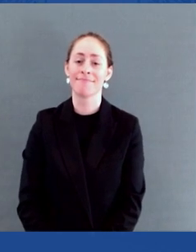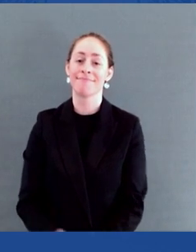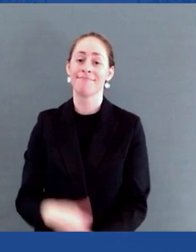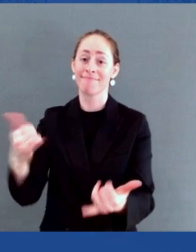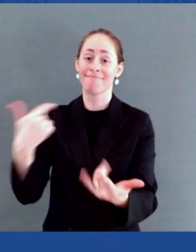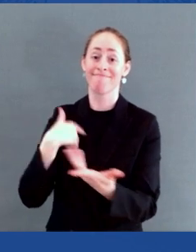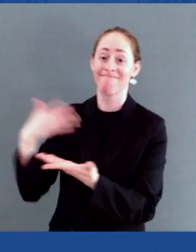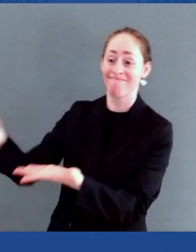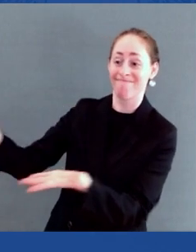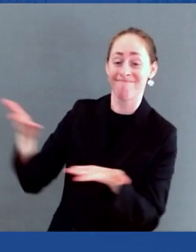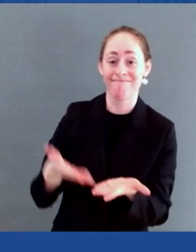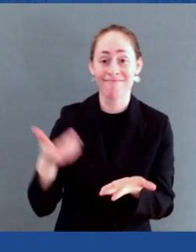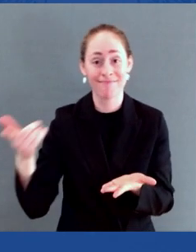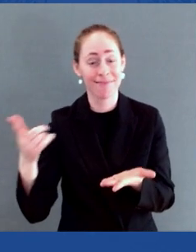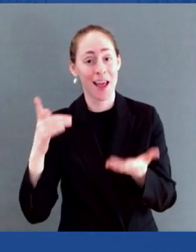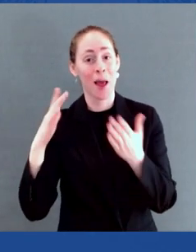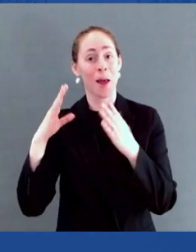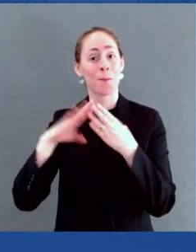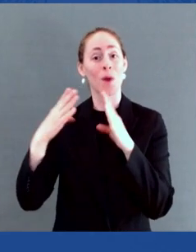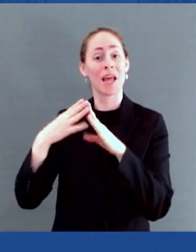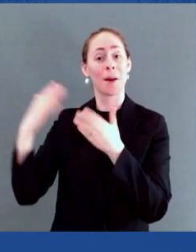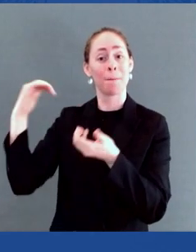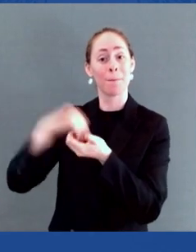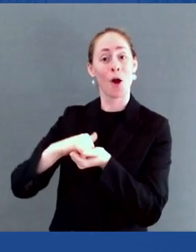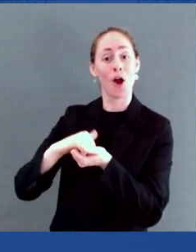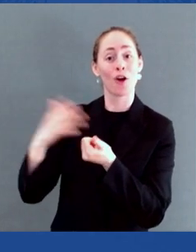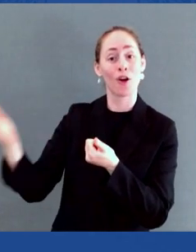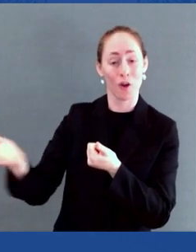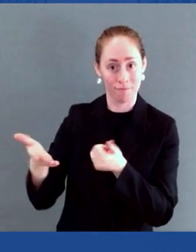a fellow Californian, and I better get some applause.